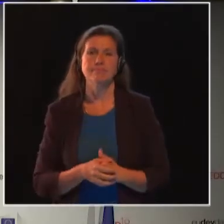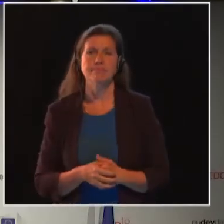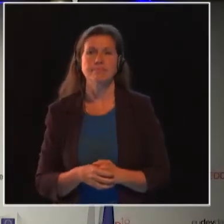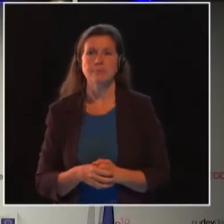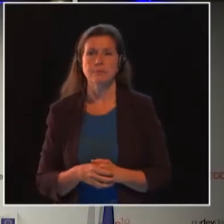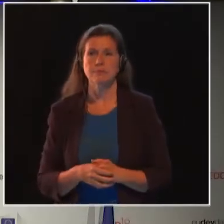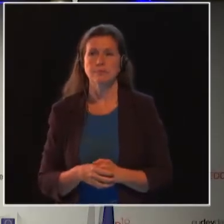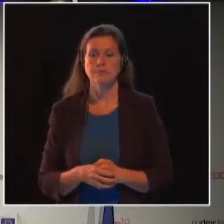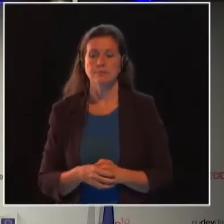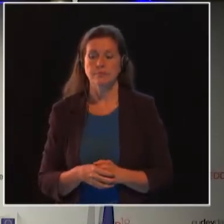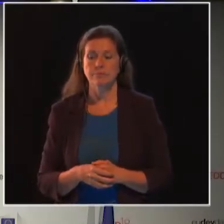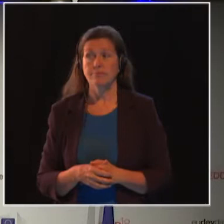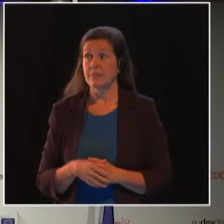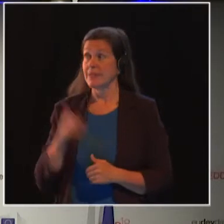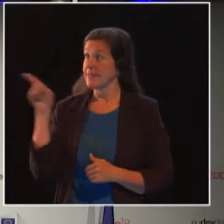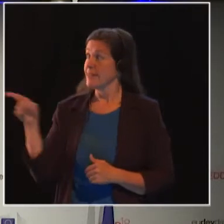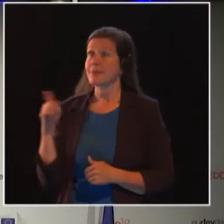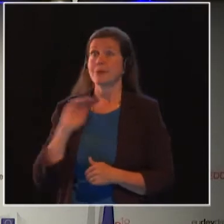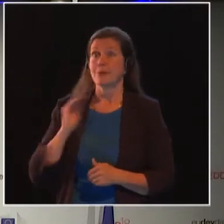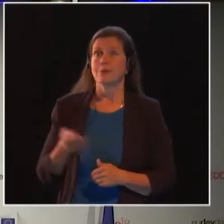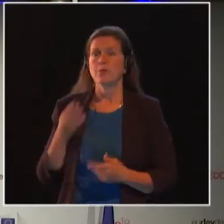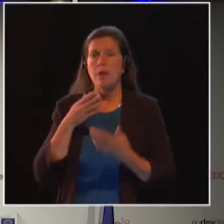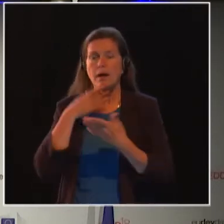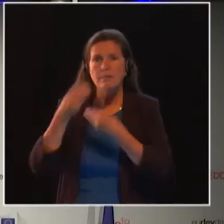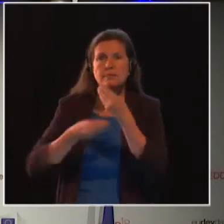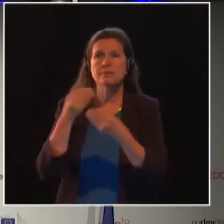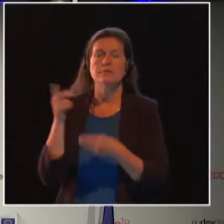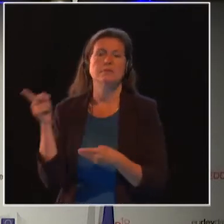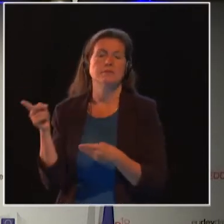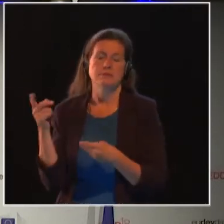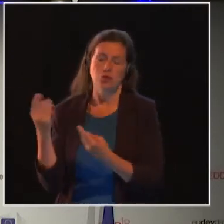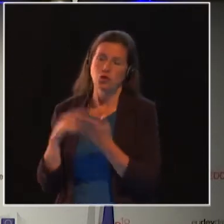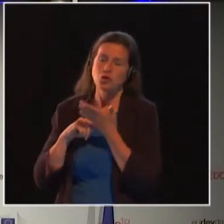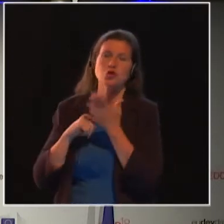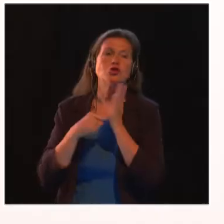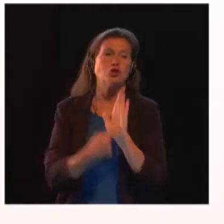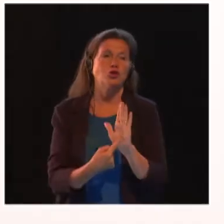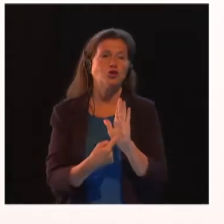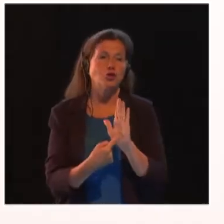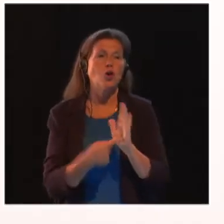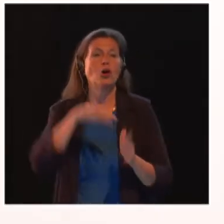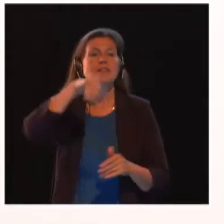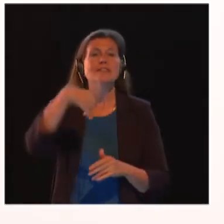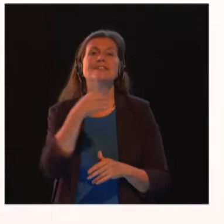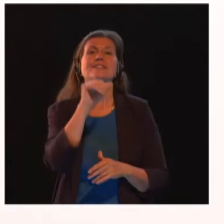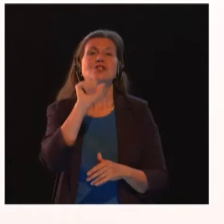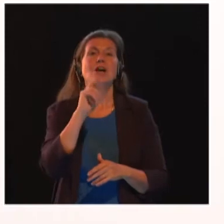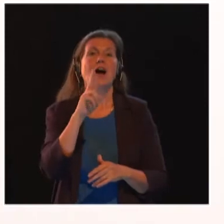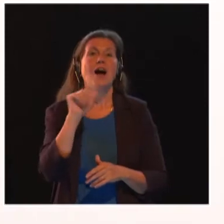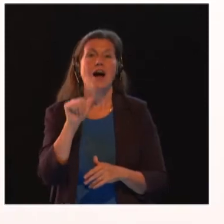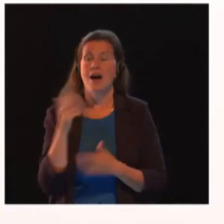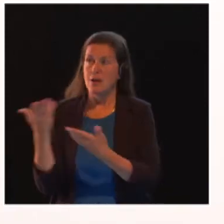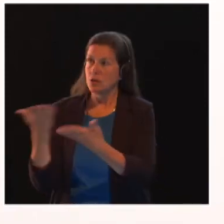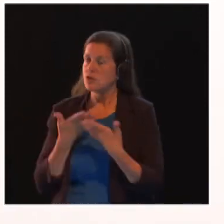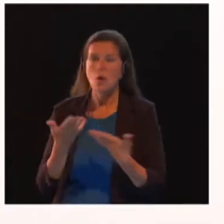Jaha has just showed us what it is like to be included, to be